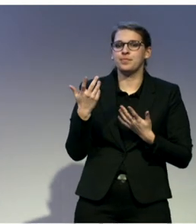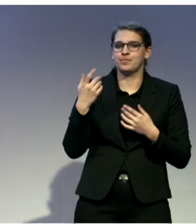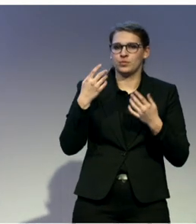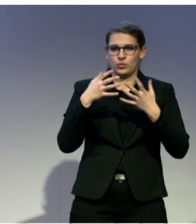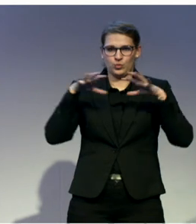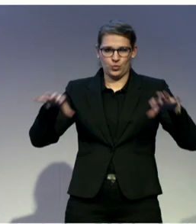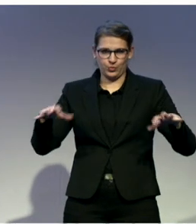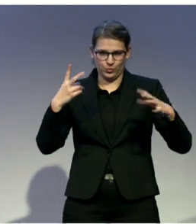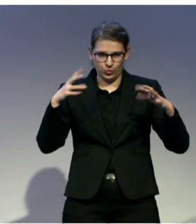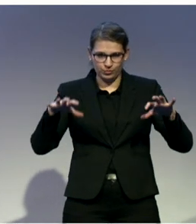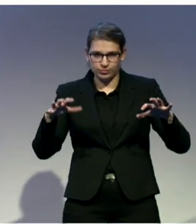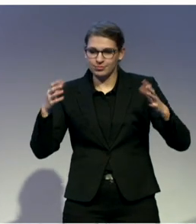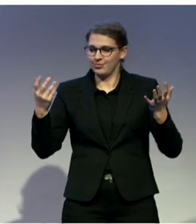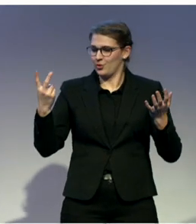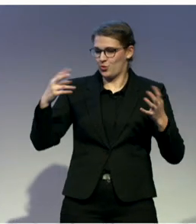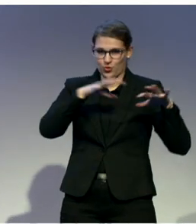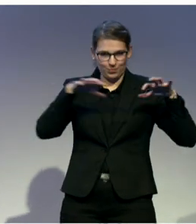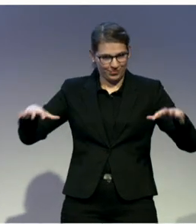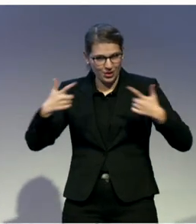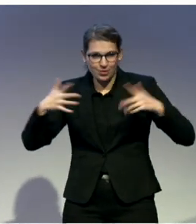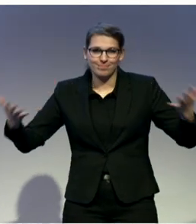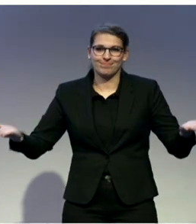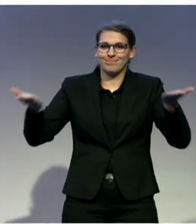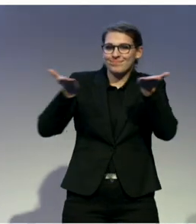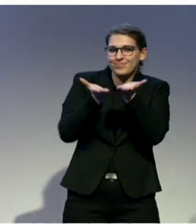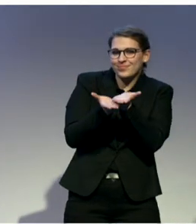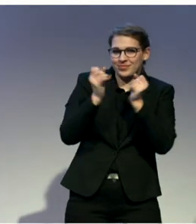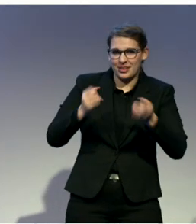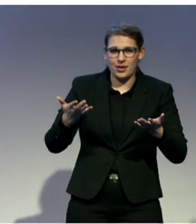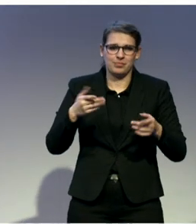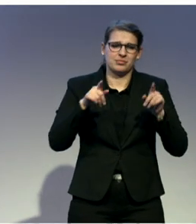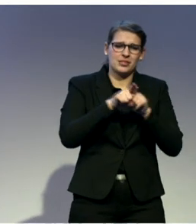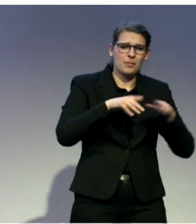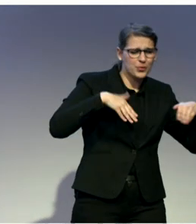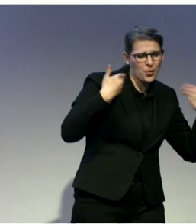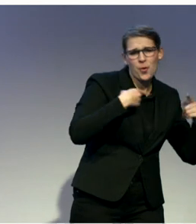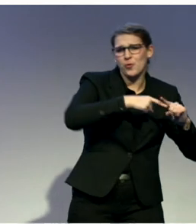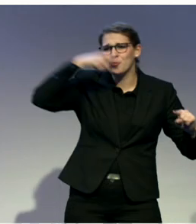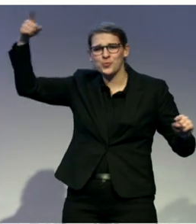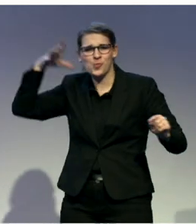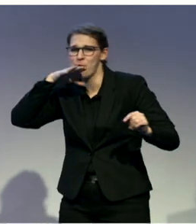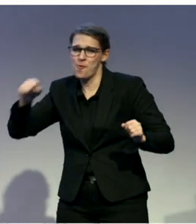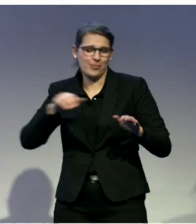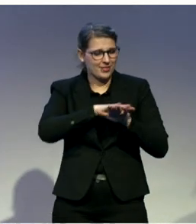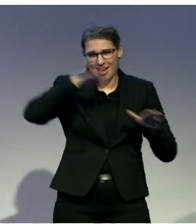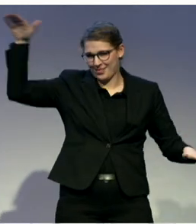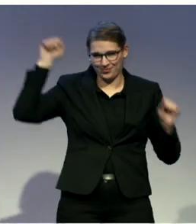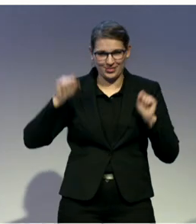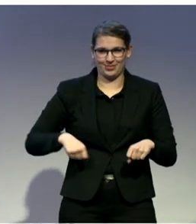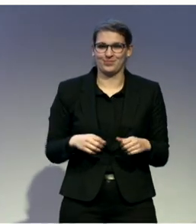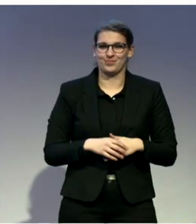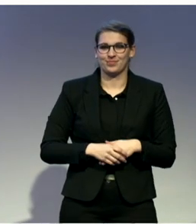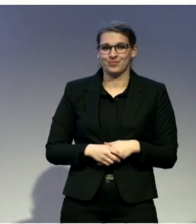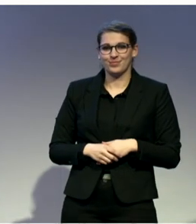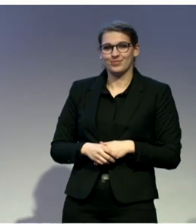it's all ages, kids, adults, combination were very, very successful. In the class, from the